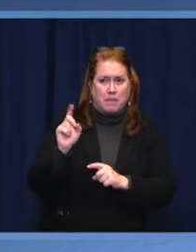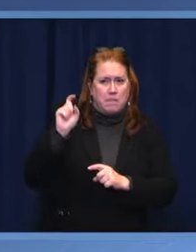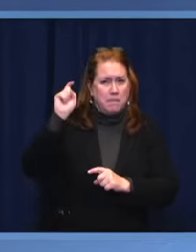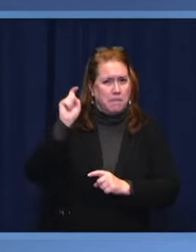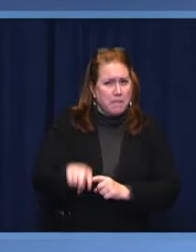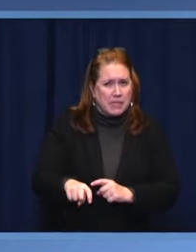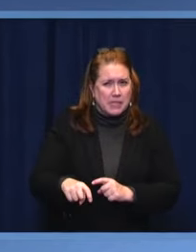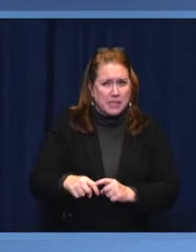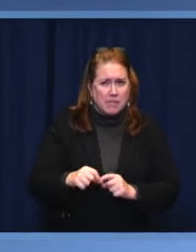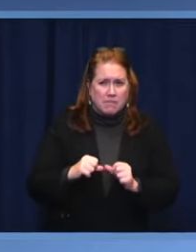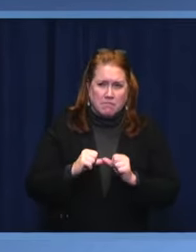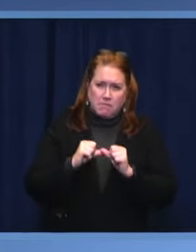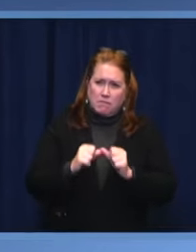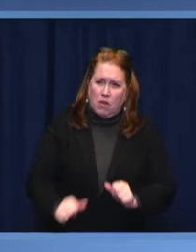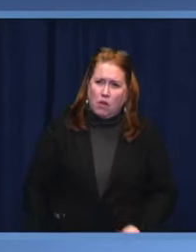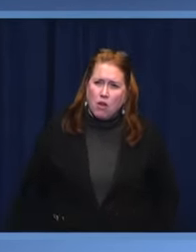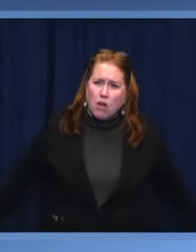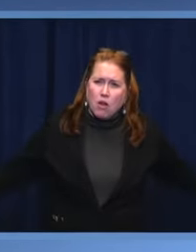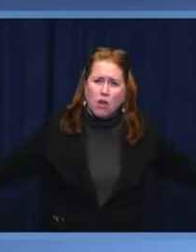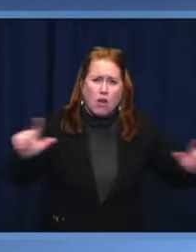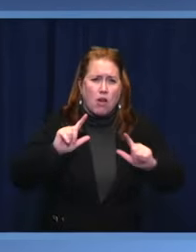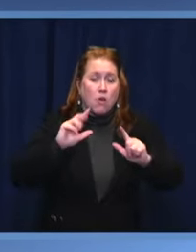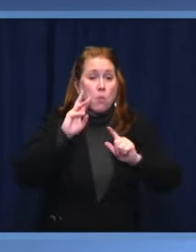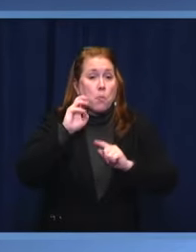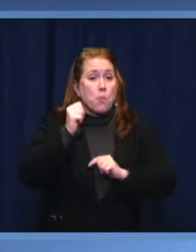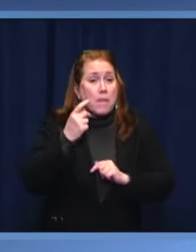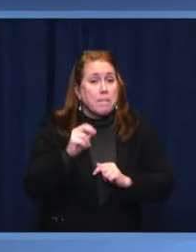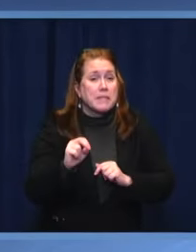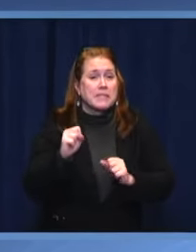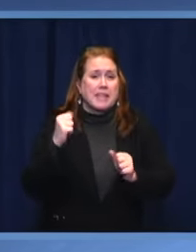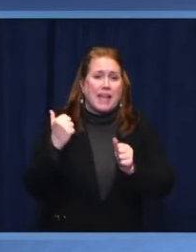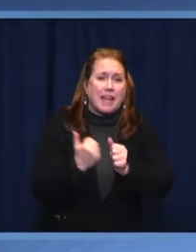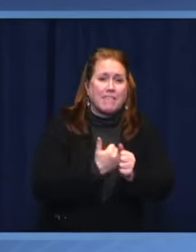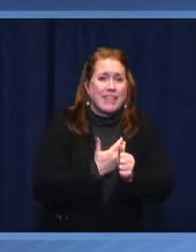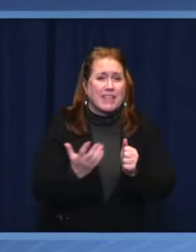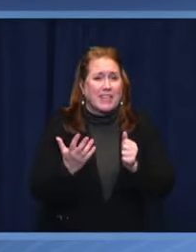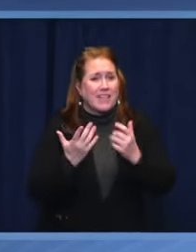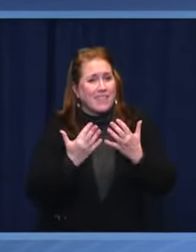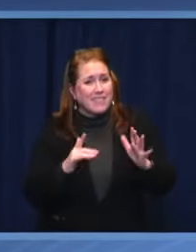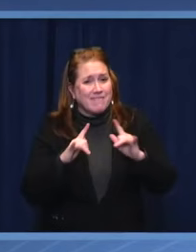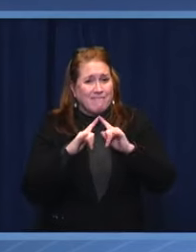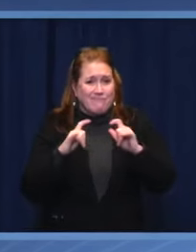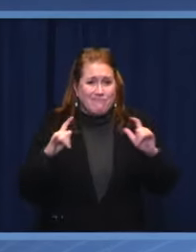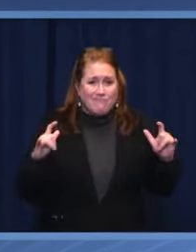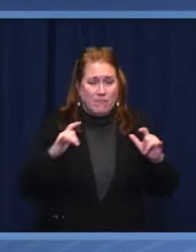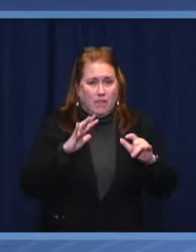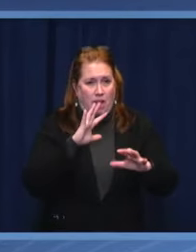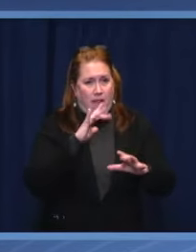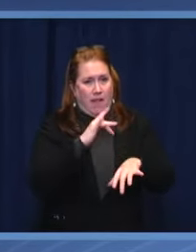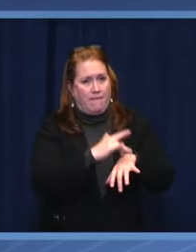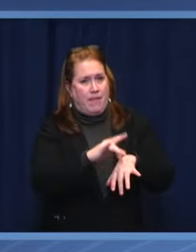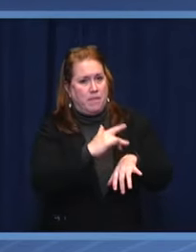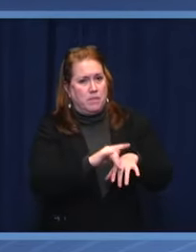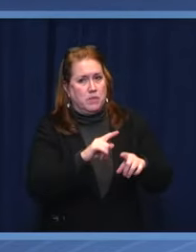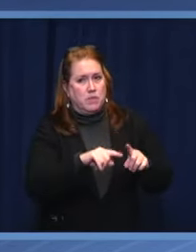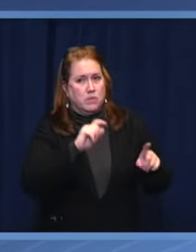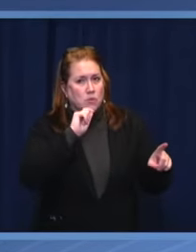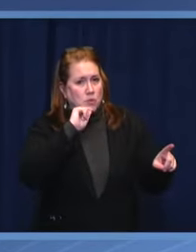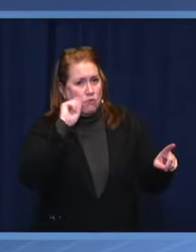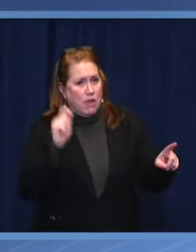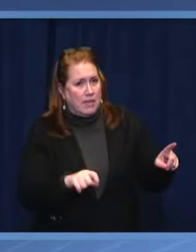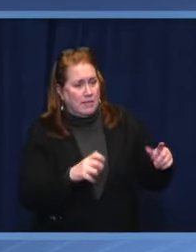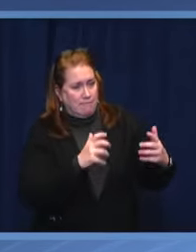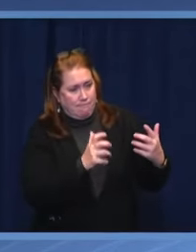all the weapons that will reliably guarantee the defeat of the